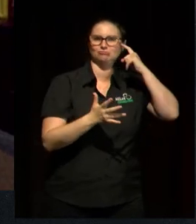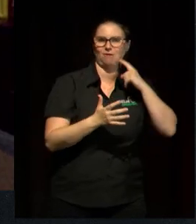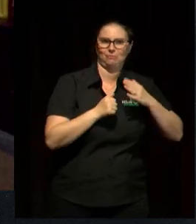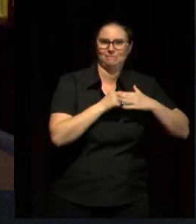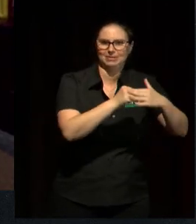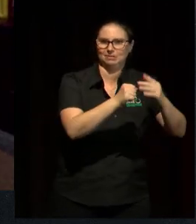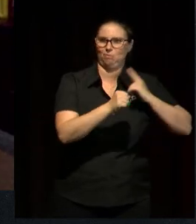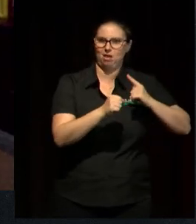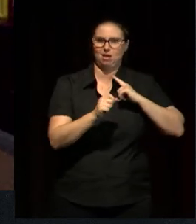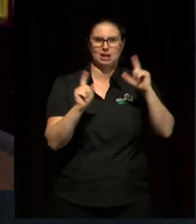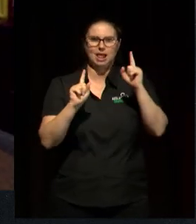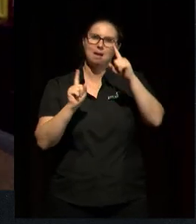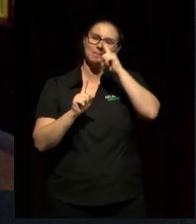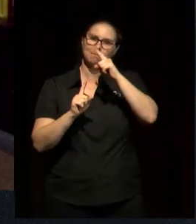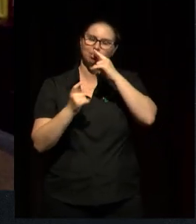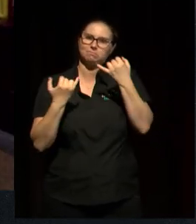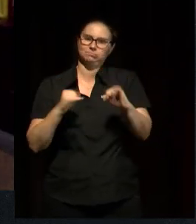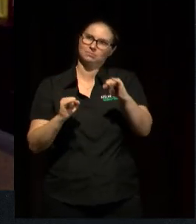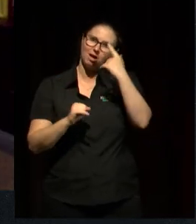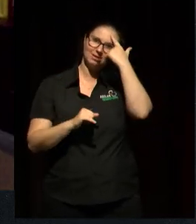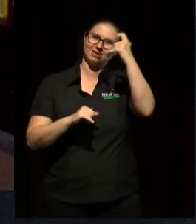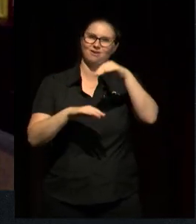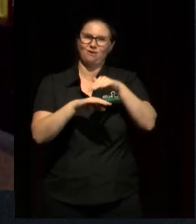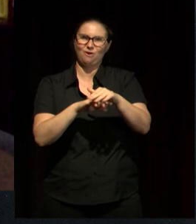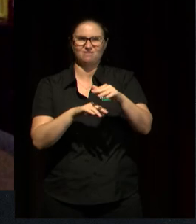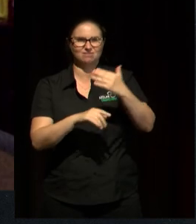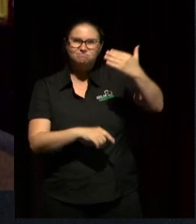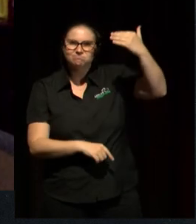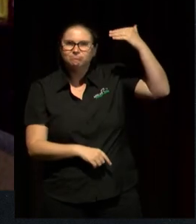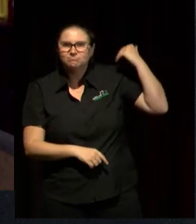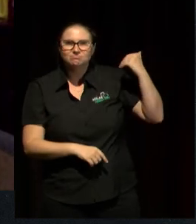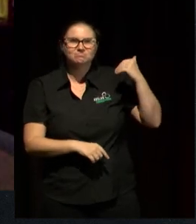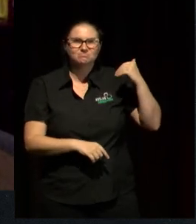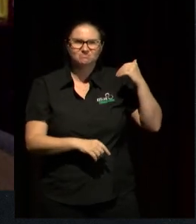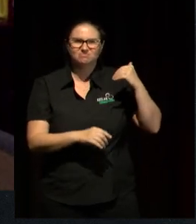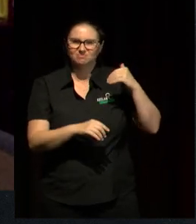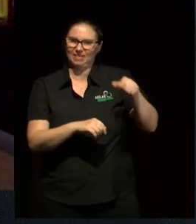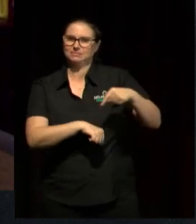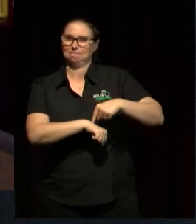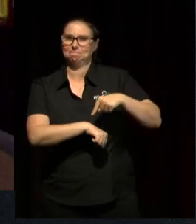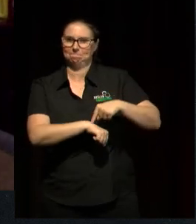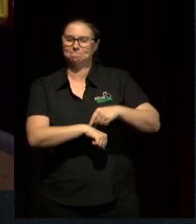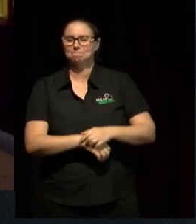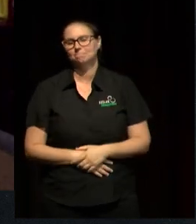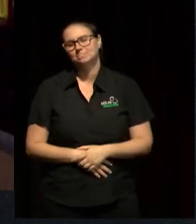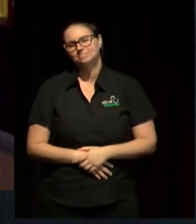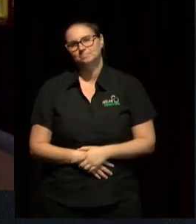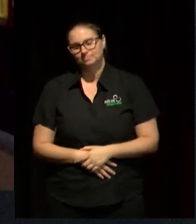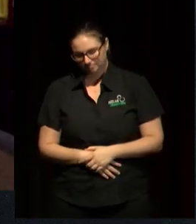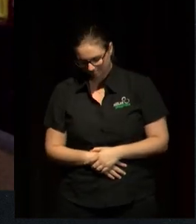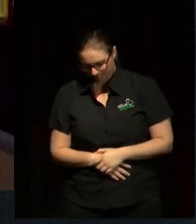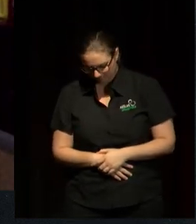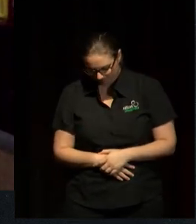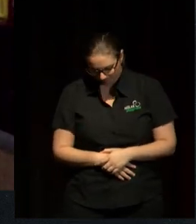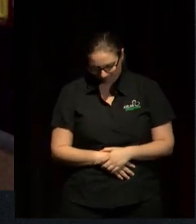important to those memoirs of the late 90s and early 2000s. And I think the natural kind of evolution for me